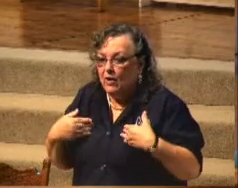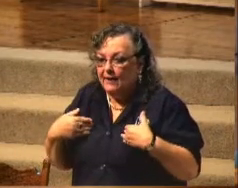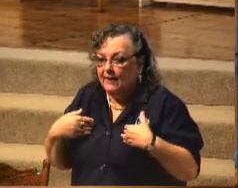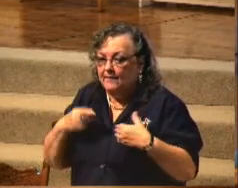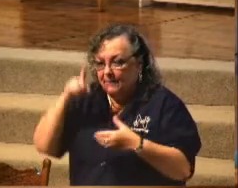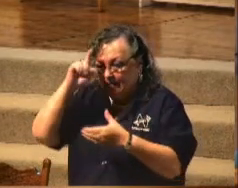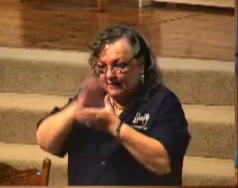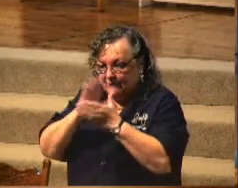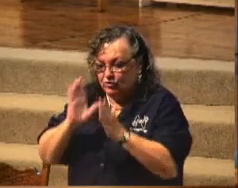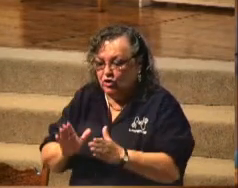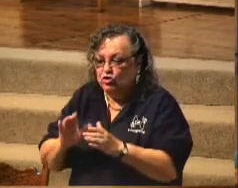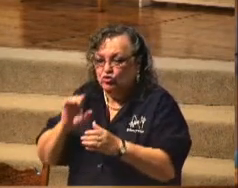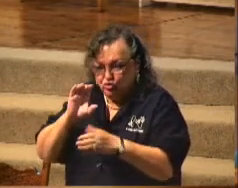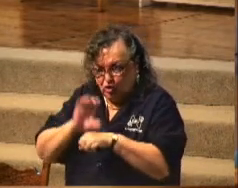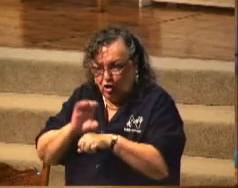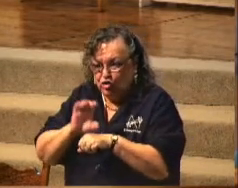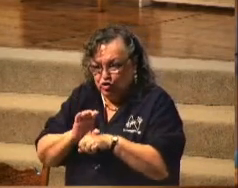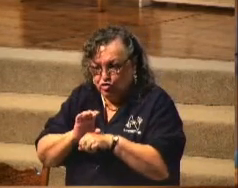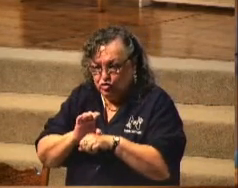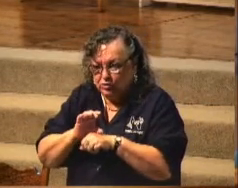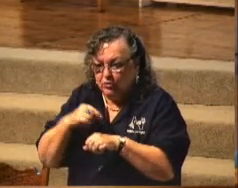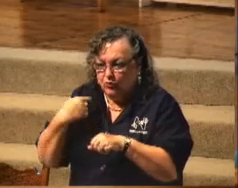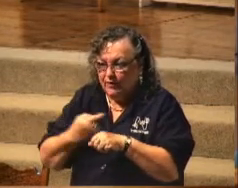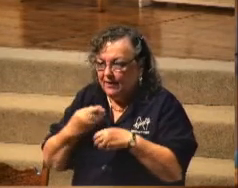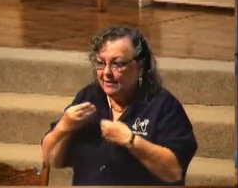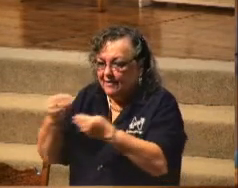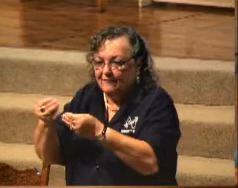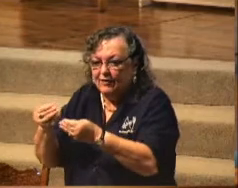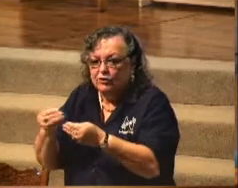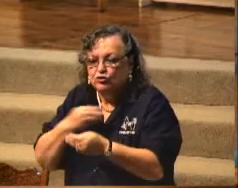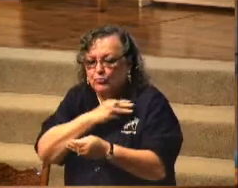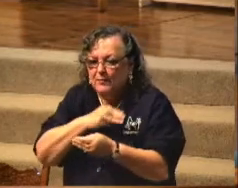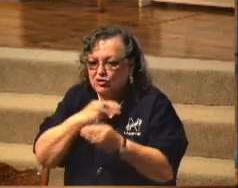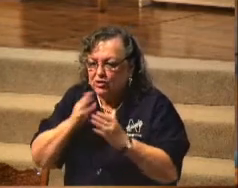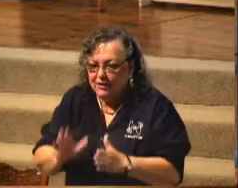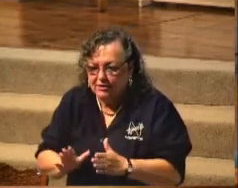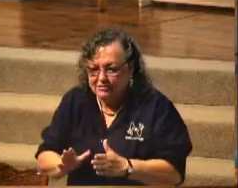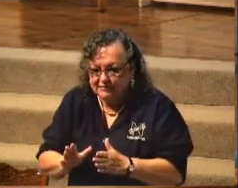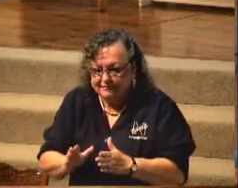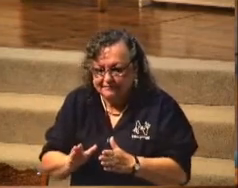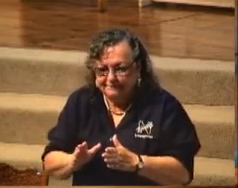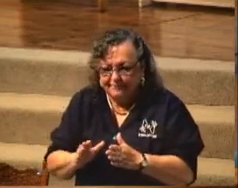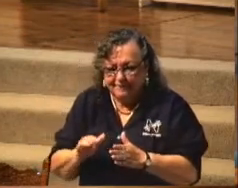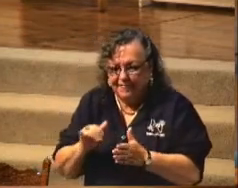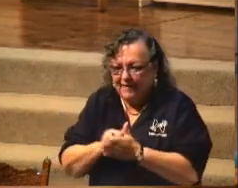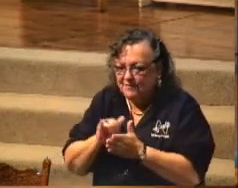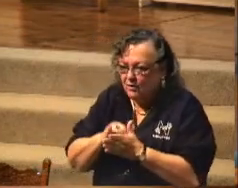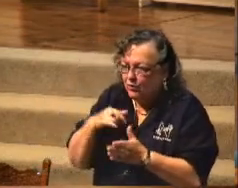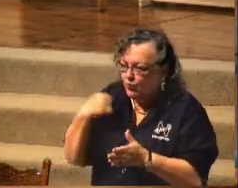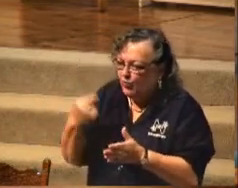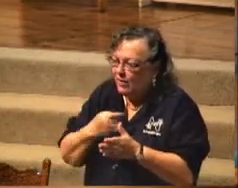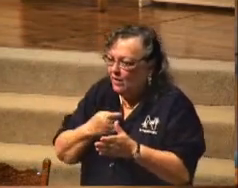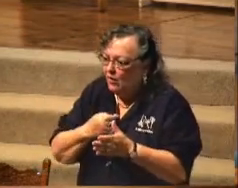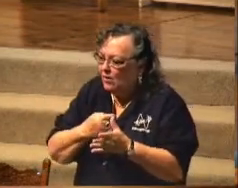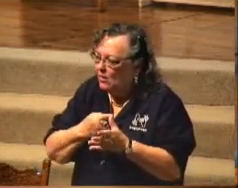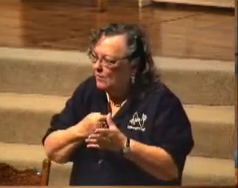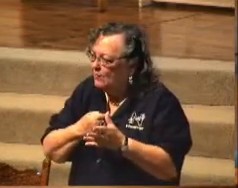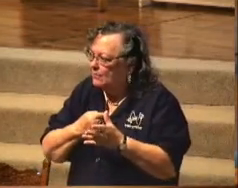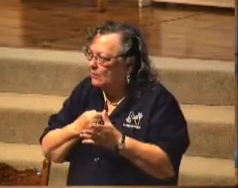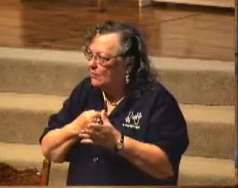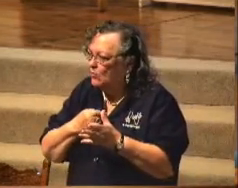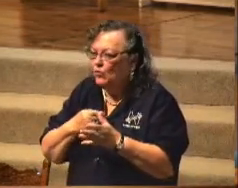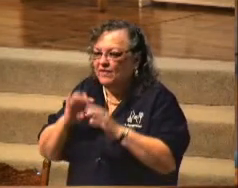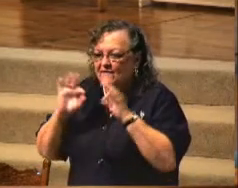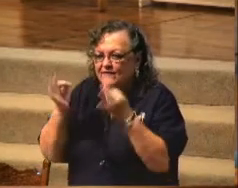as a church, as a body of believers. By the way, folks, that's why we are a church, a gathered, called-out assembly. We're the